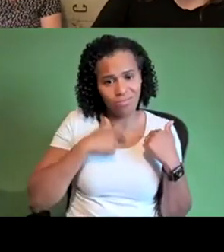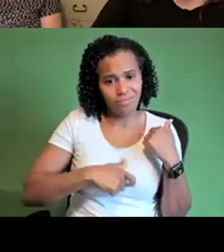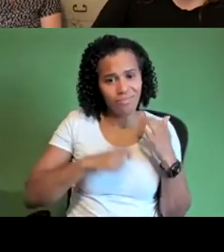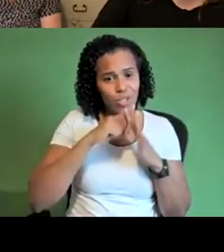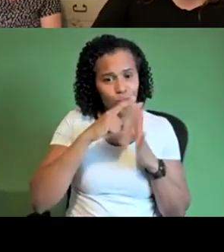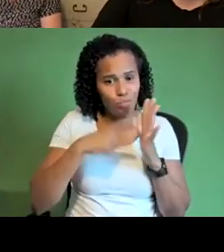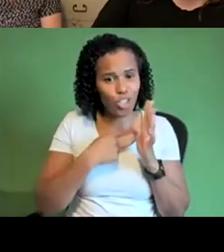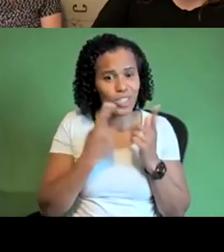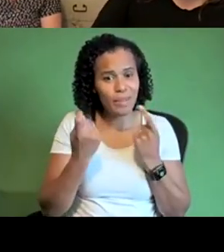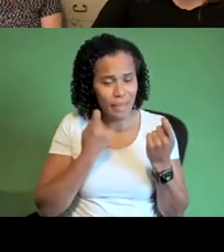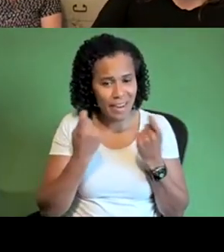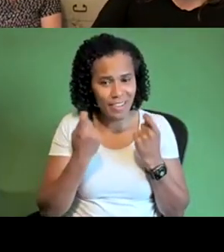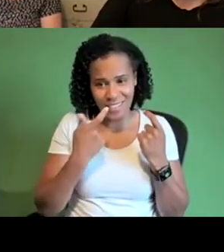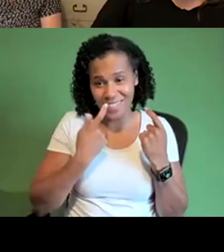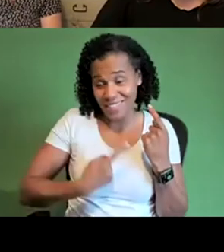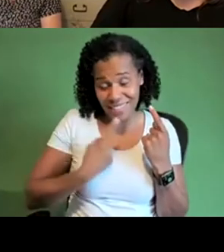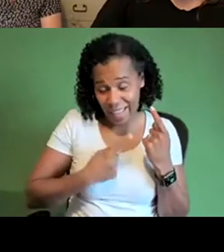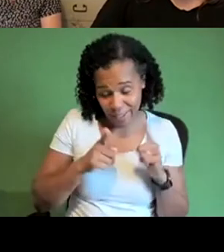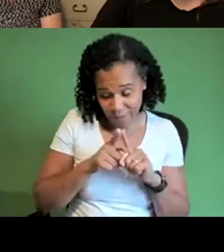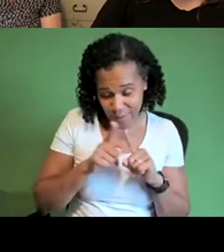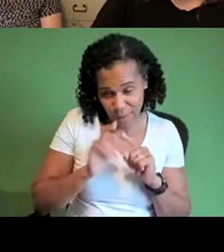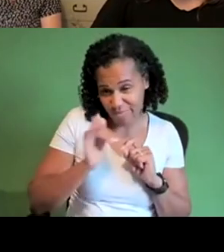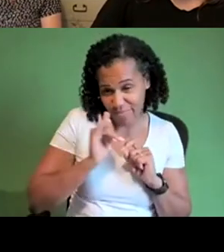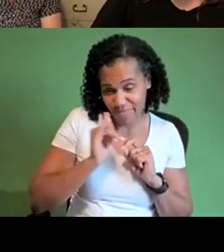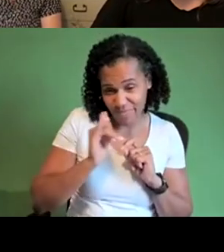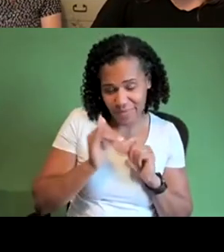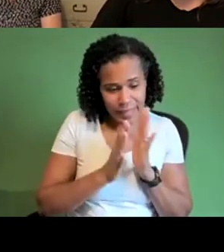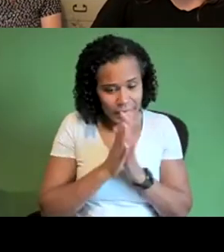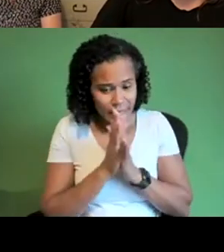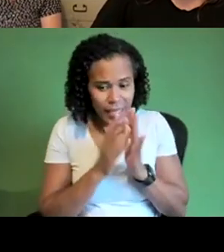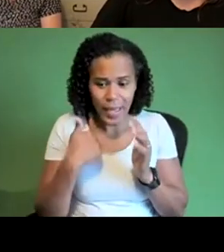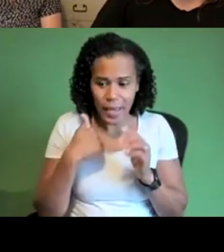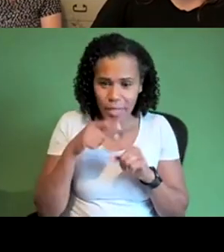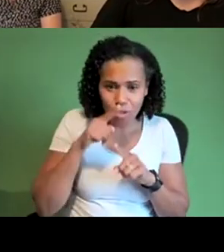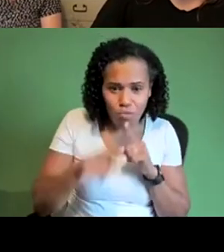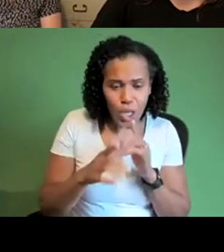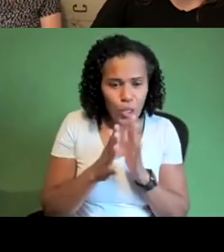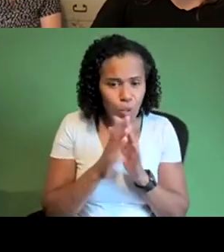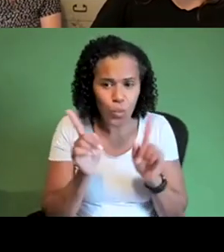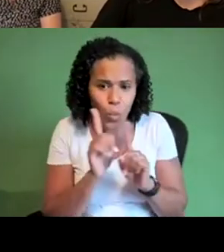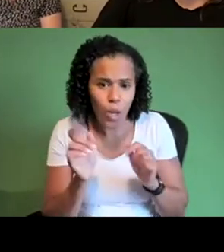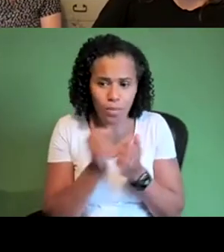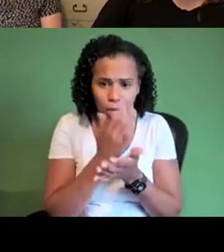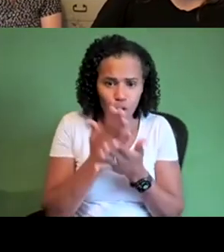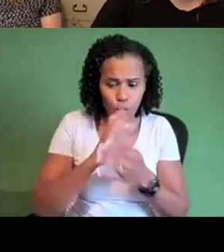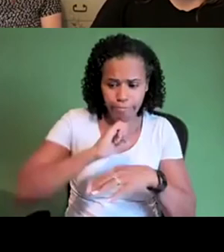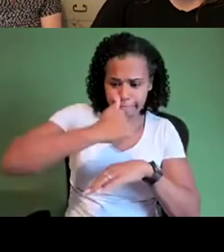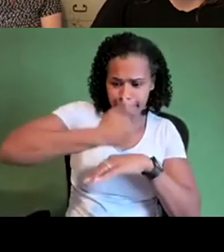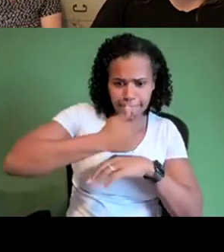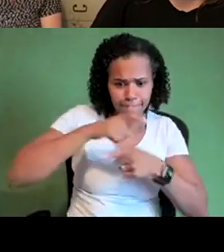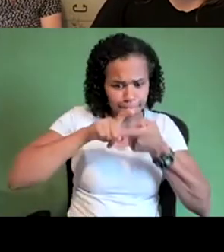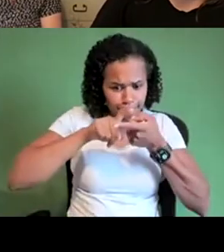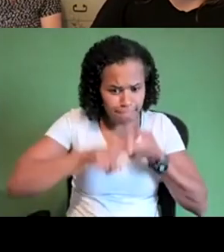build some sort of um sustainable support for